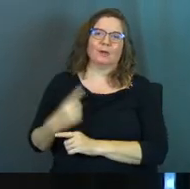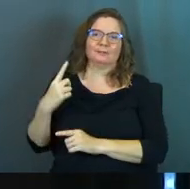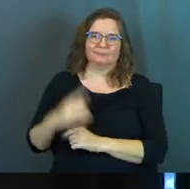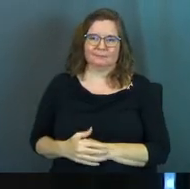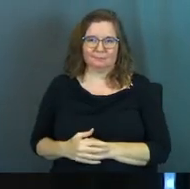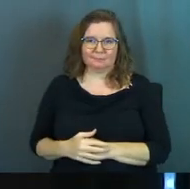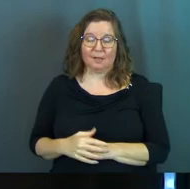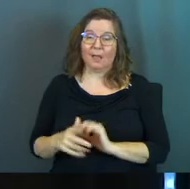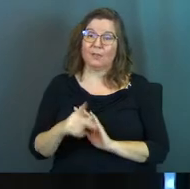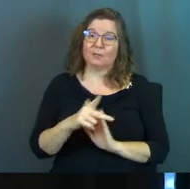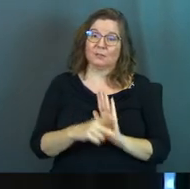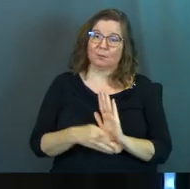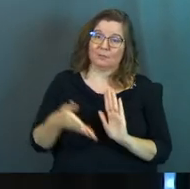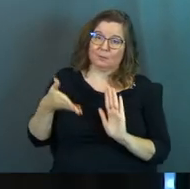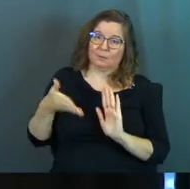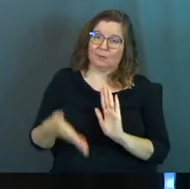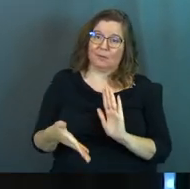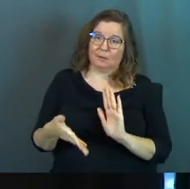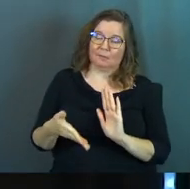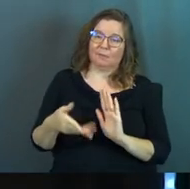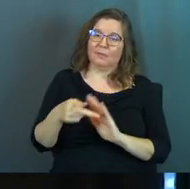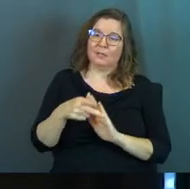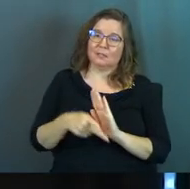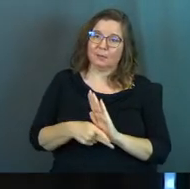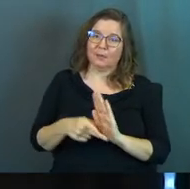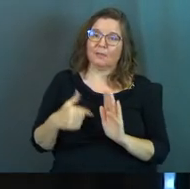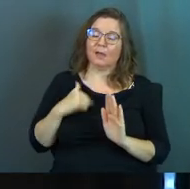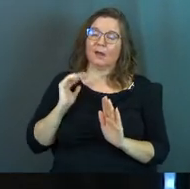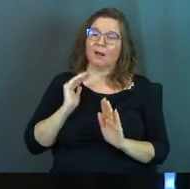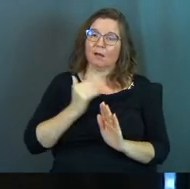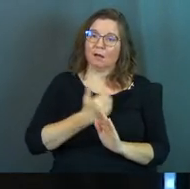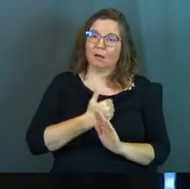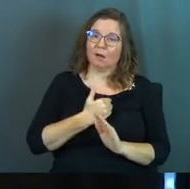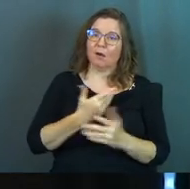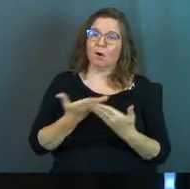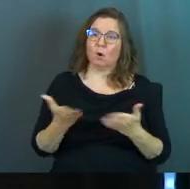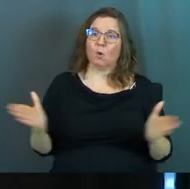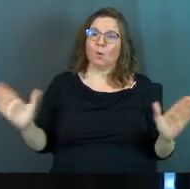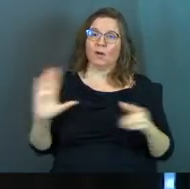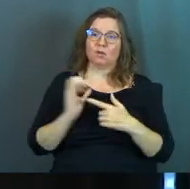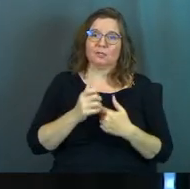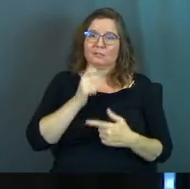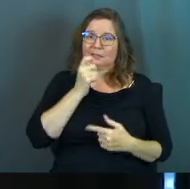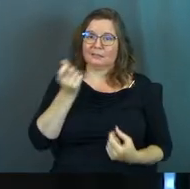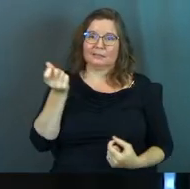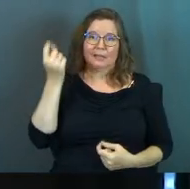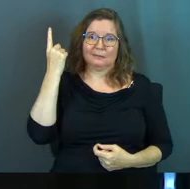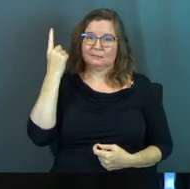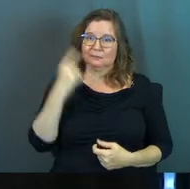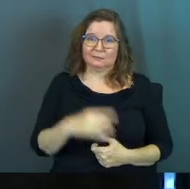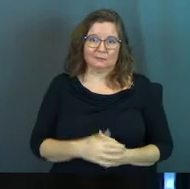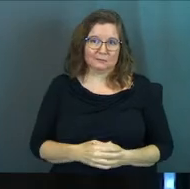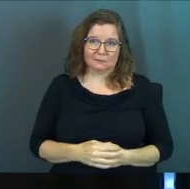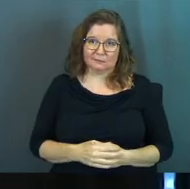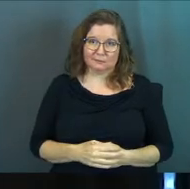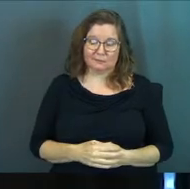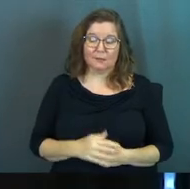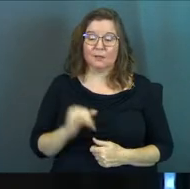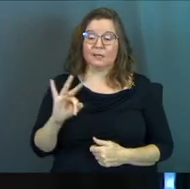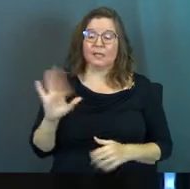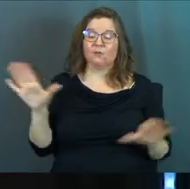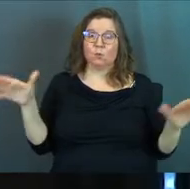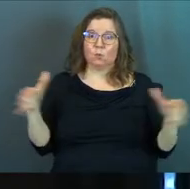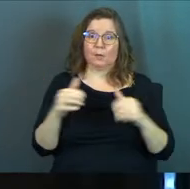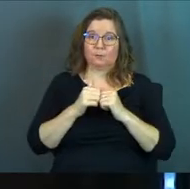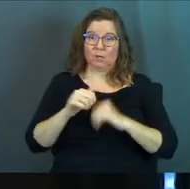And there's a principle there. And there's a principle that our wider culture does not get. But